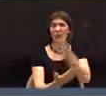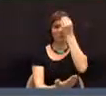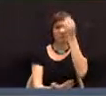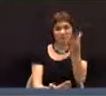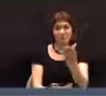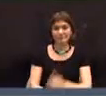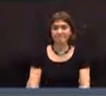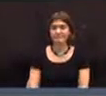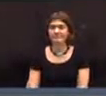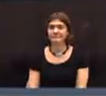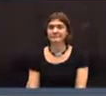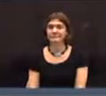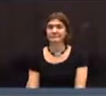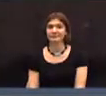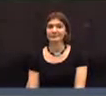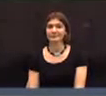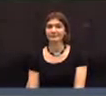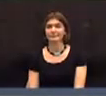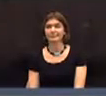that the cost is increased.